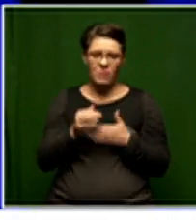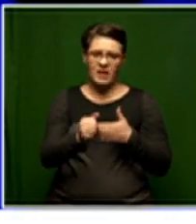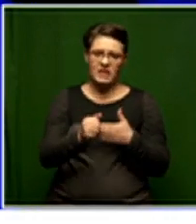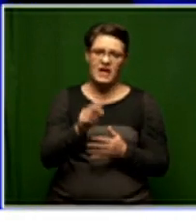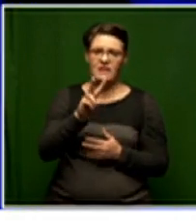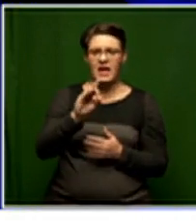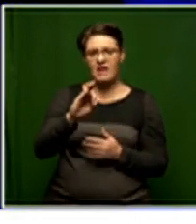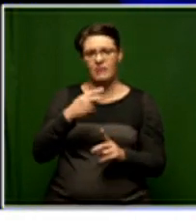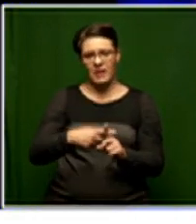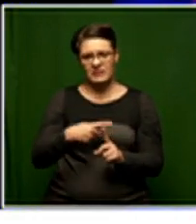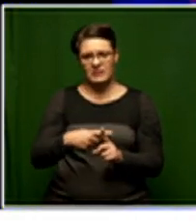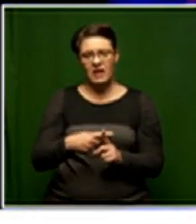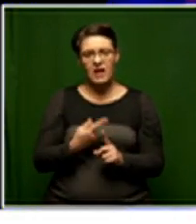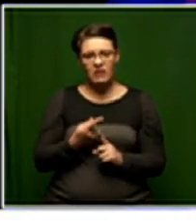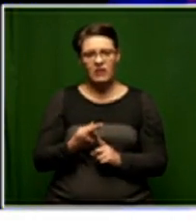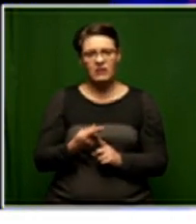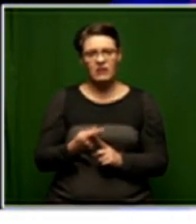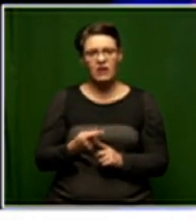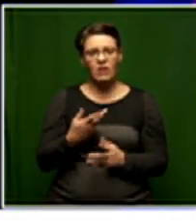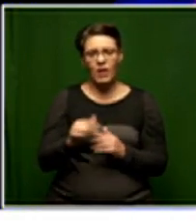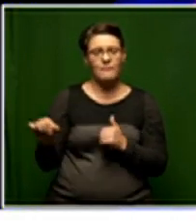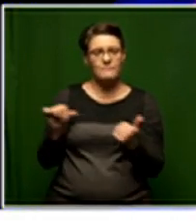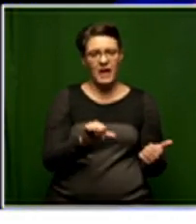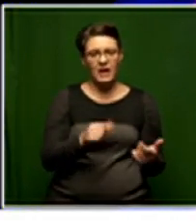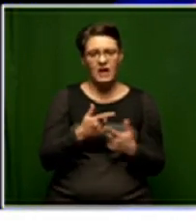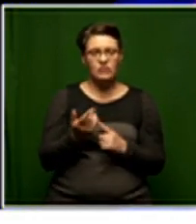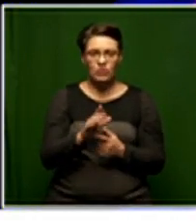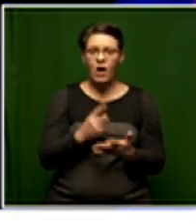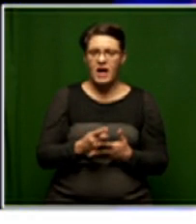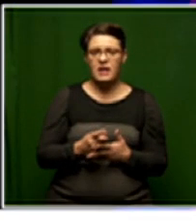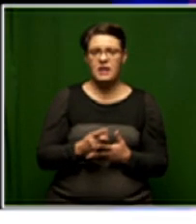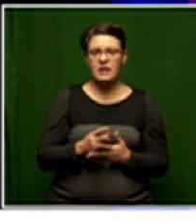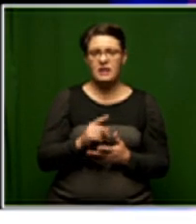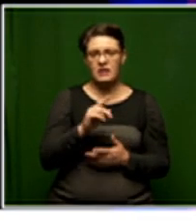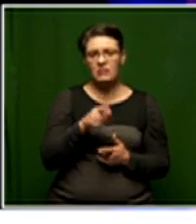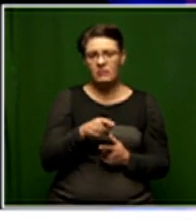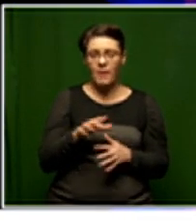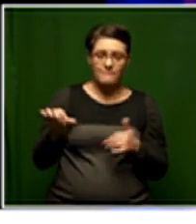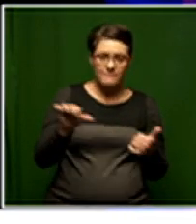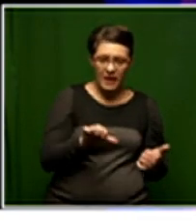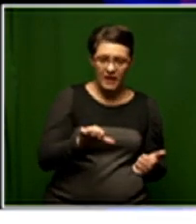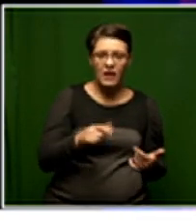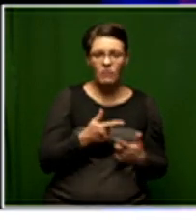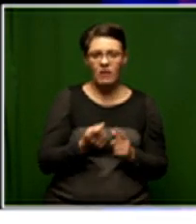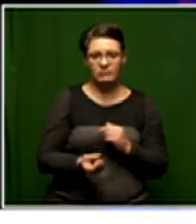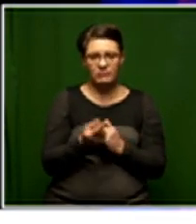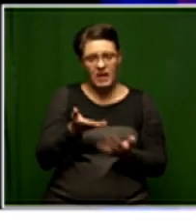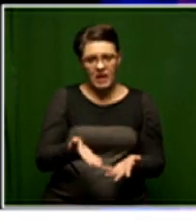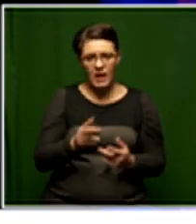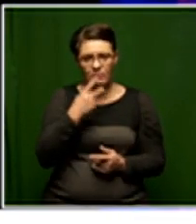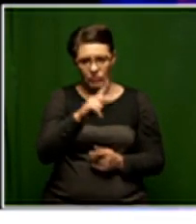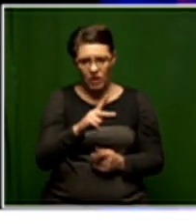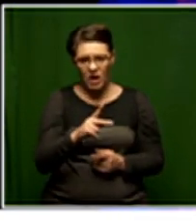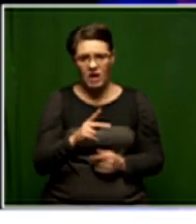the Freedom Front, speaking also with us with Pat as an analyst. We're going to go back to the studio in Johannesburg for a couple of moments. When we come back to, here in Pretoria,